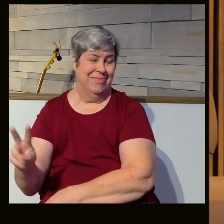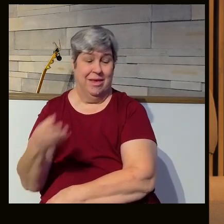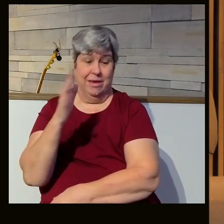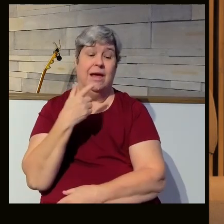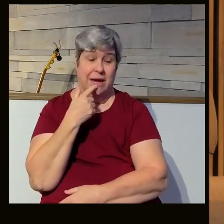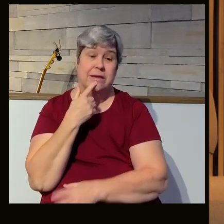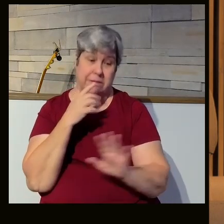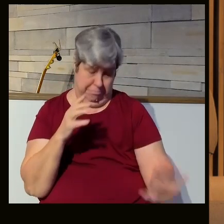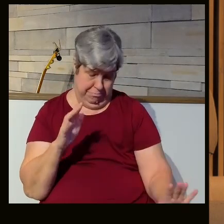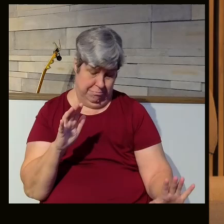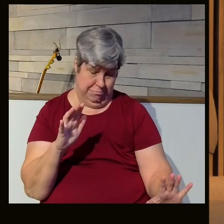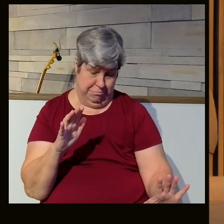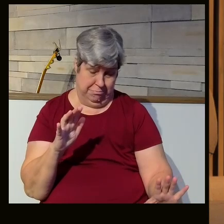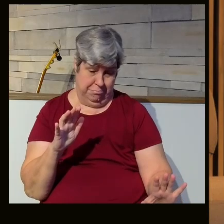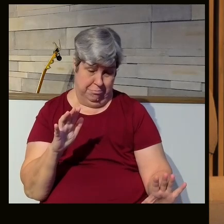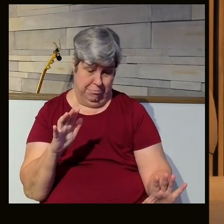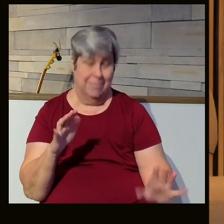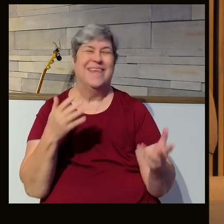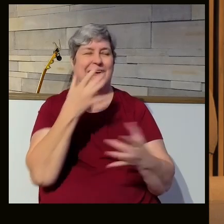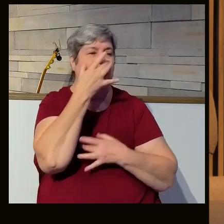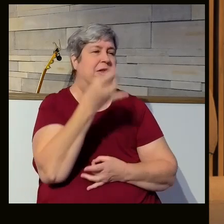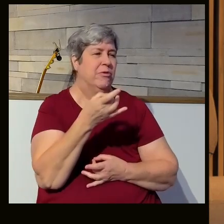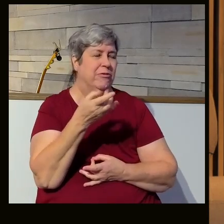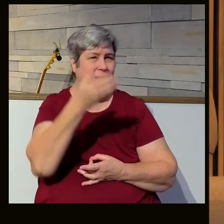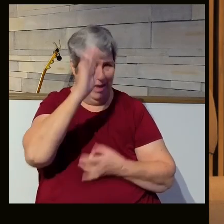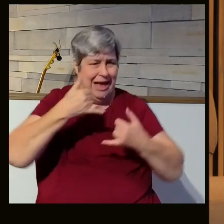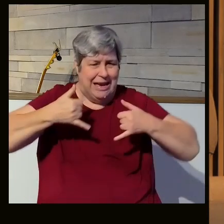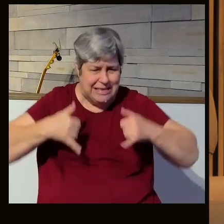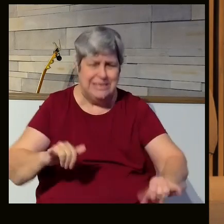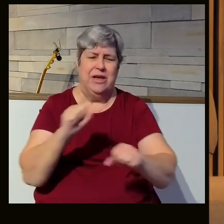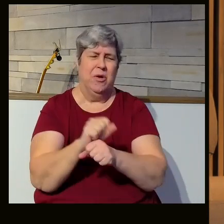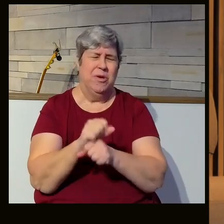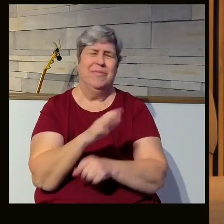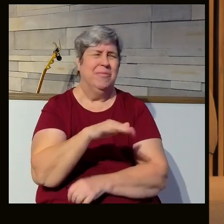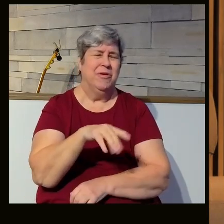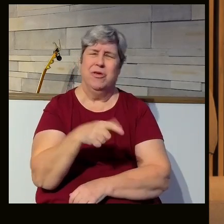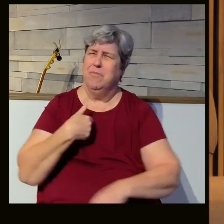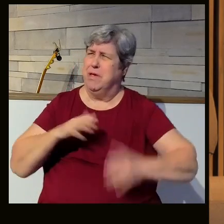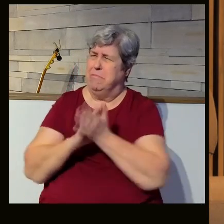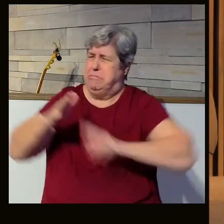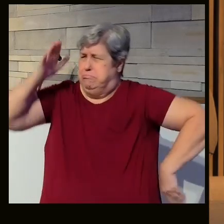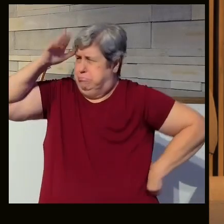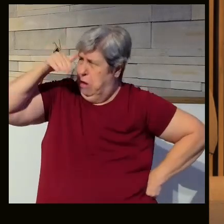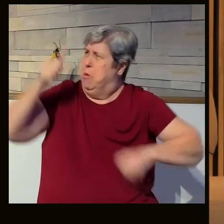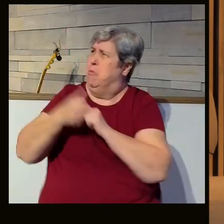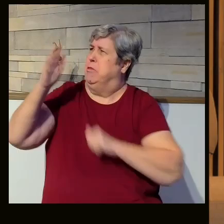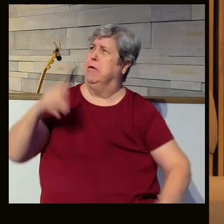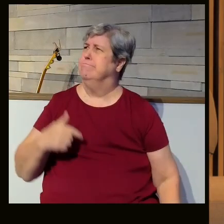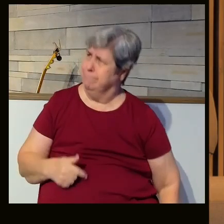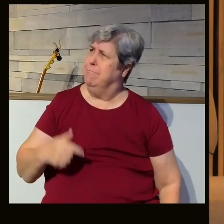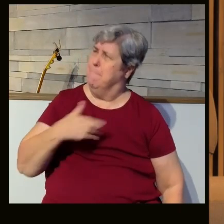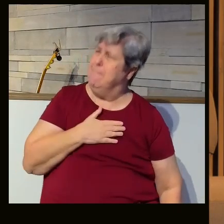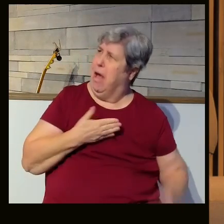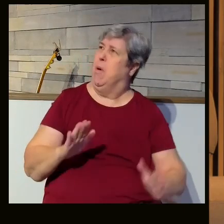God said, this is the way it's going to work. It's interesting how God still works when we're headed. Have you ever gotten headstrong with God? I know I have.